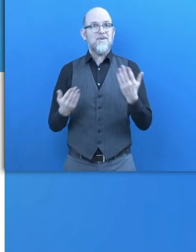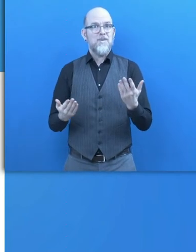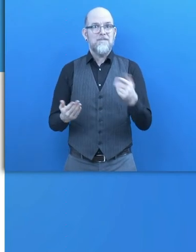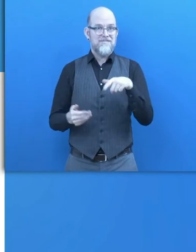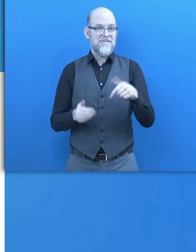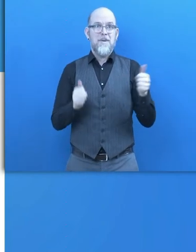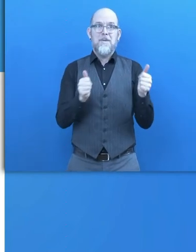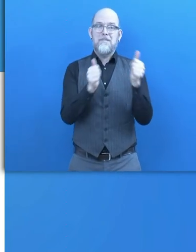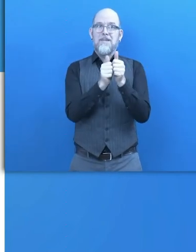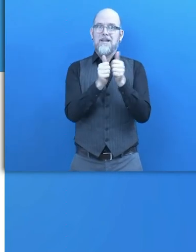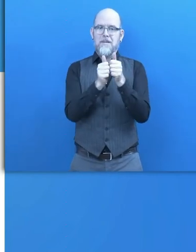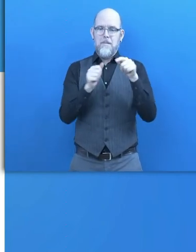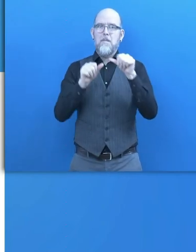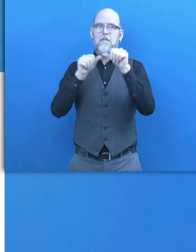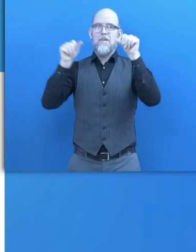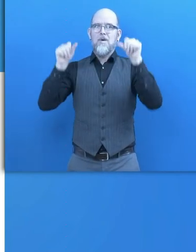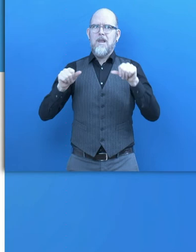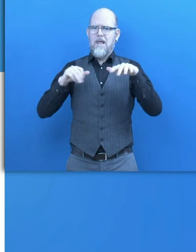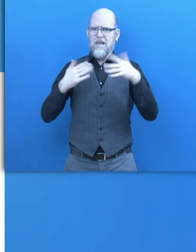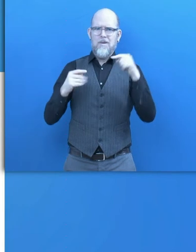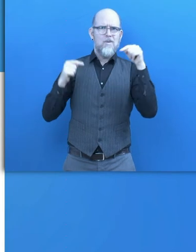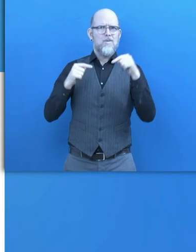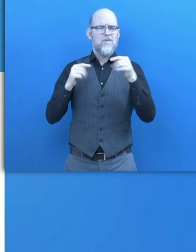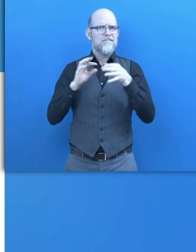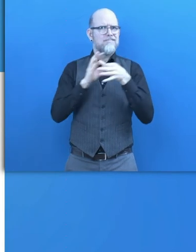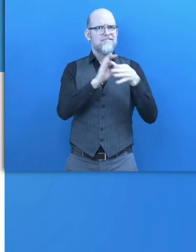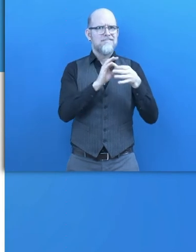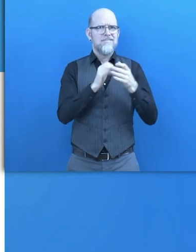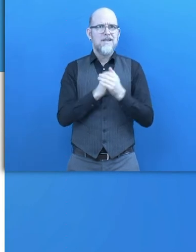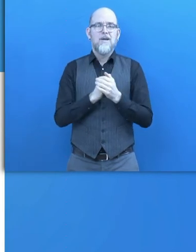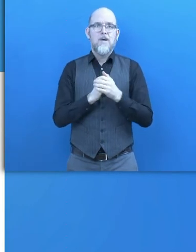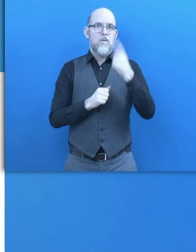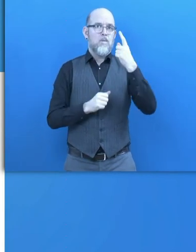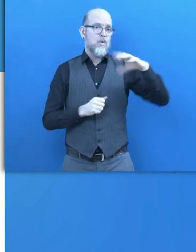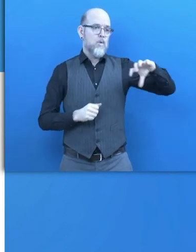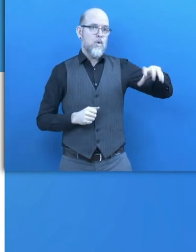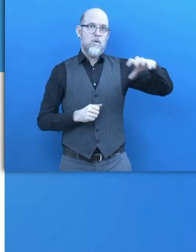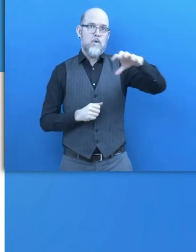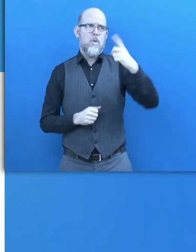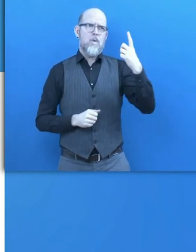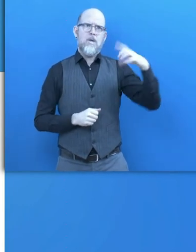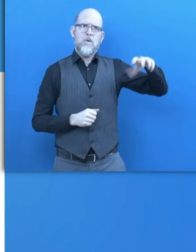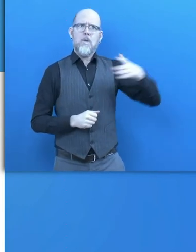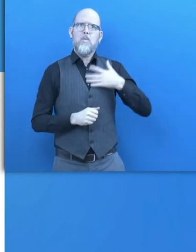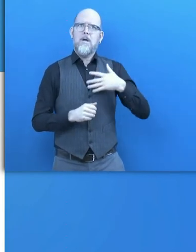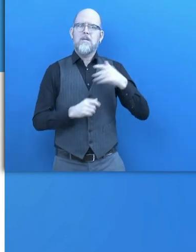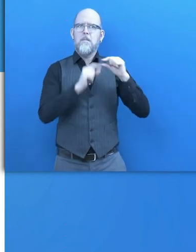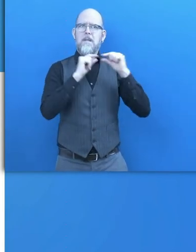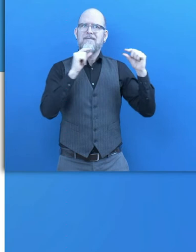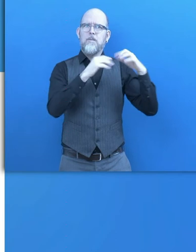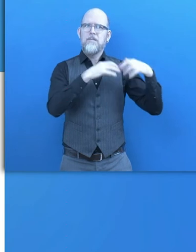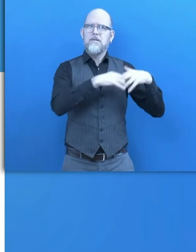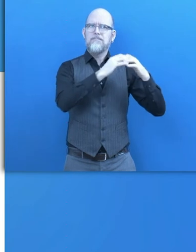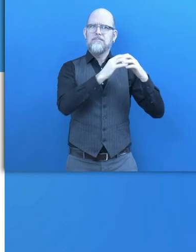This is our partnership model. In every country we want to set up a platform with three